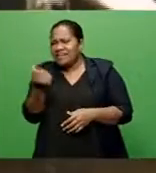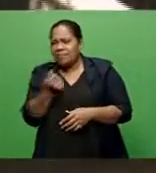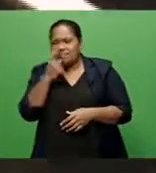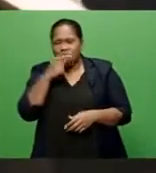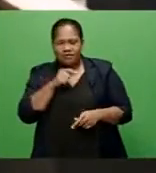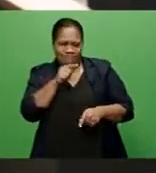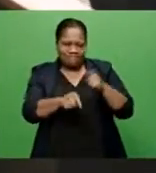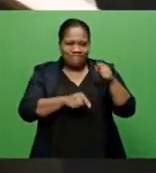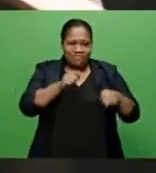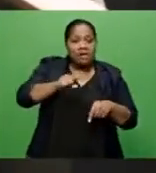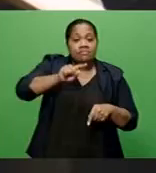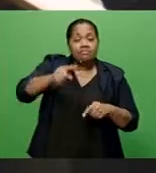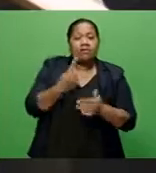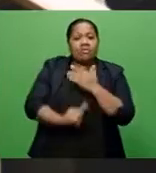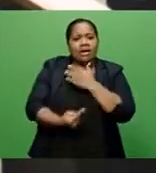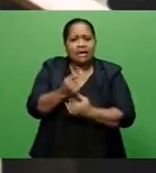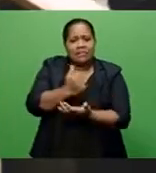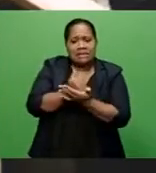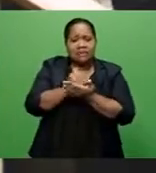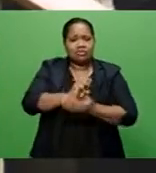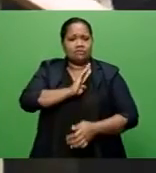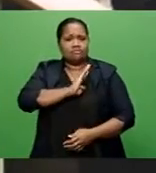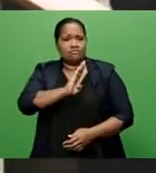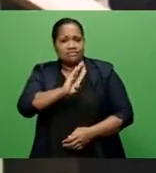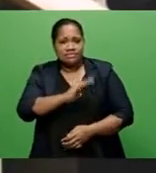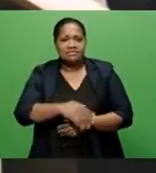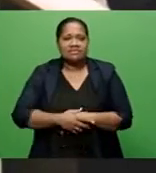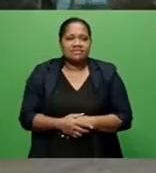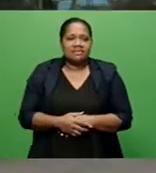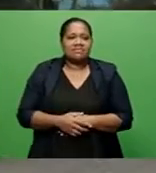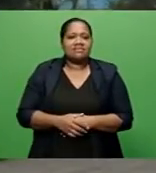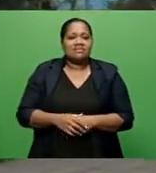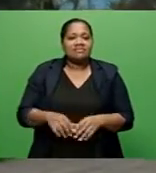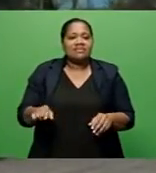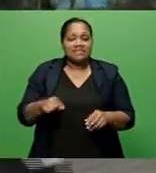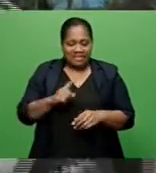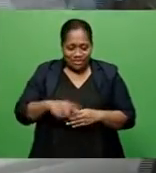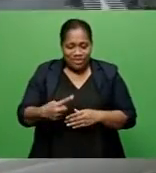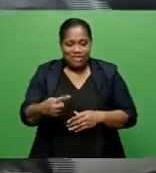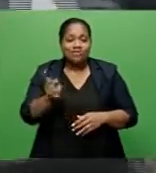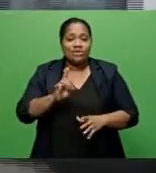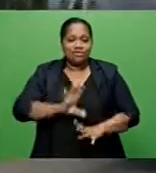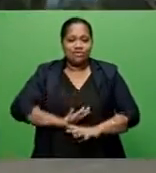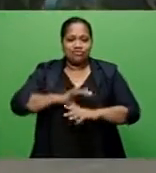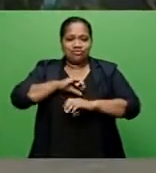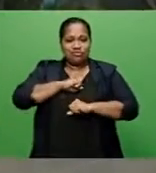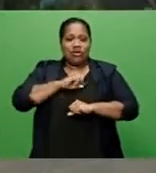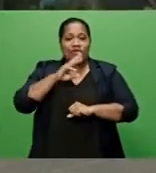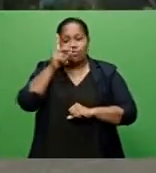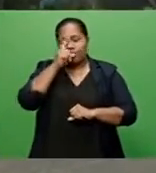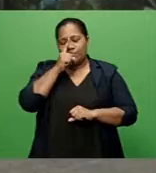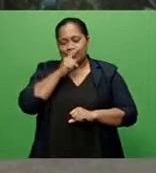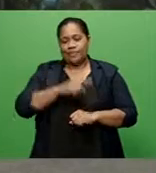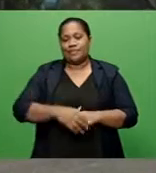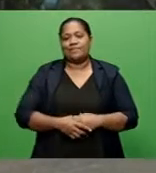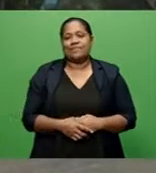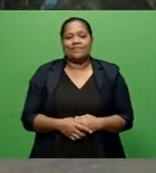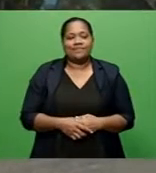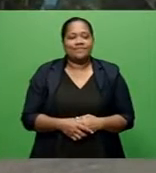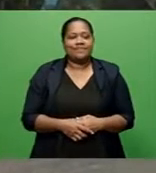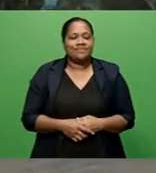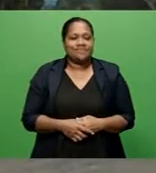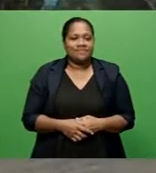the acts of bravery, such as those by Mayrata, keeps the confidence going for the public at large. Apenisa Ongerdobu,